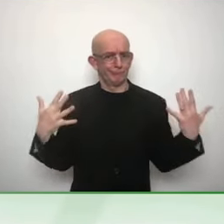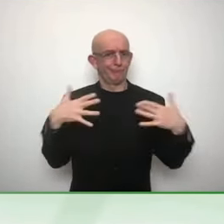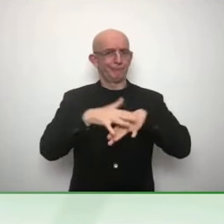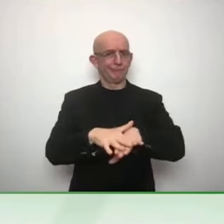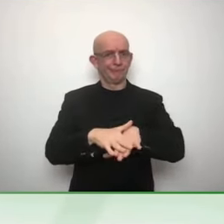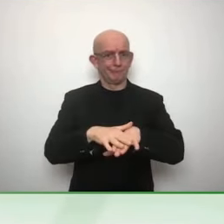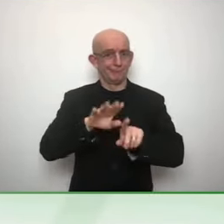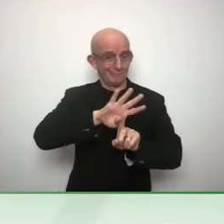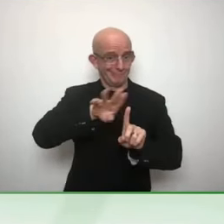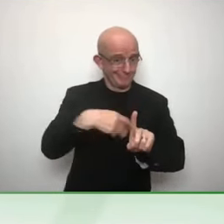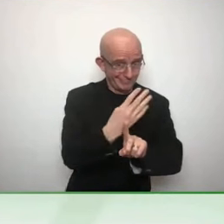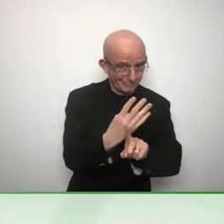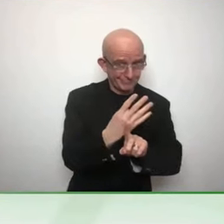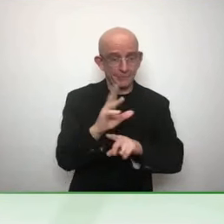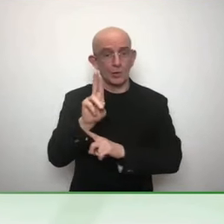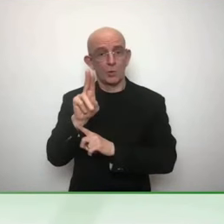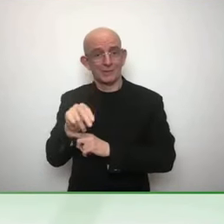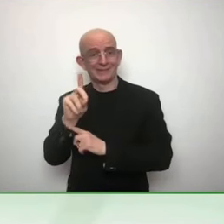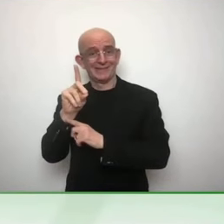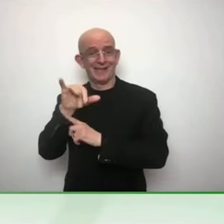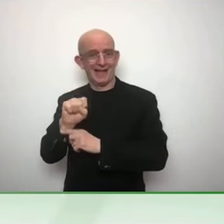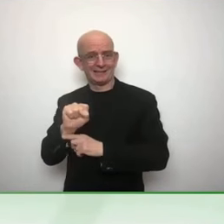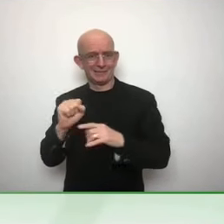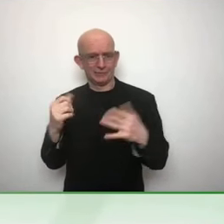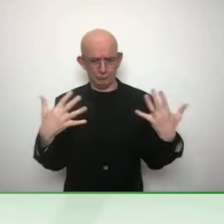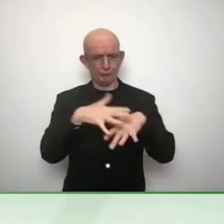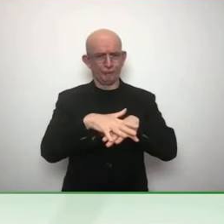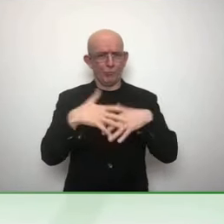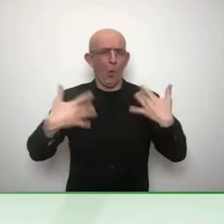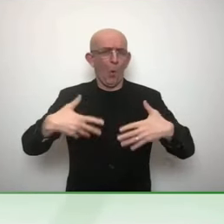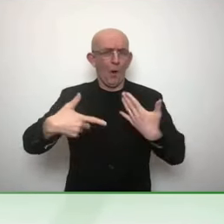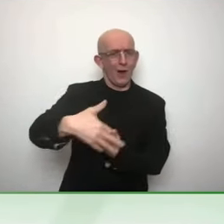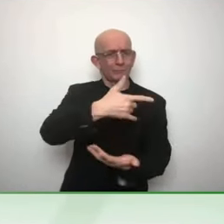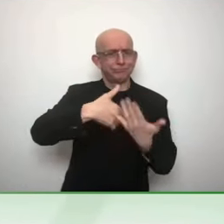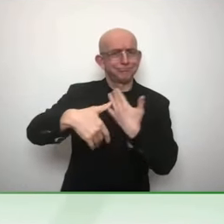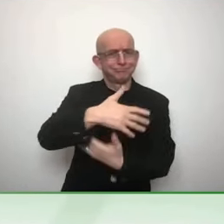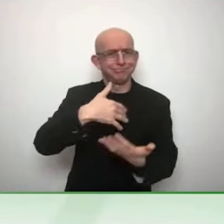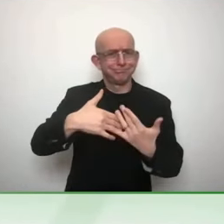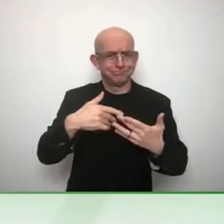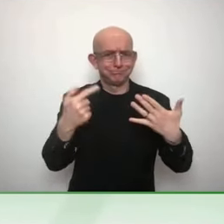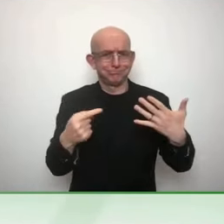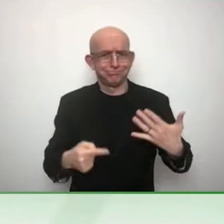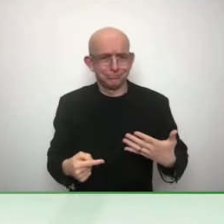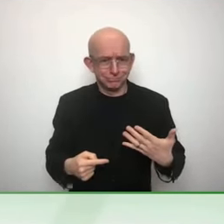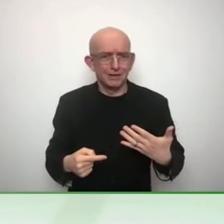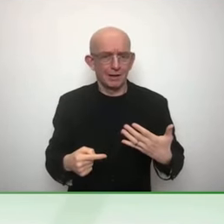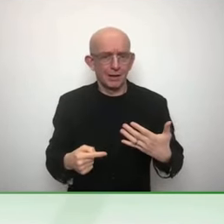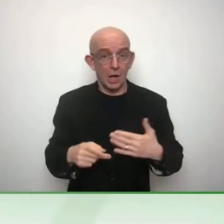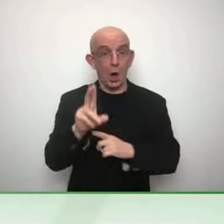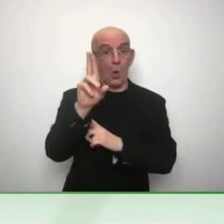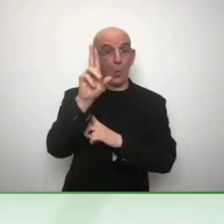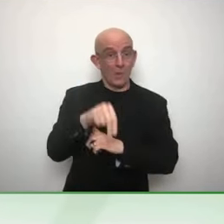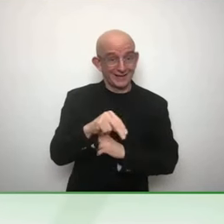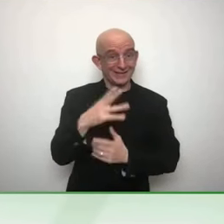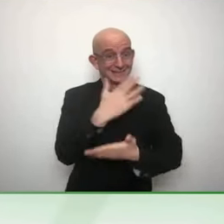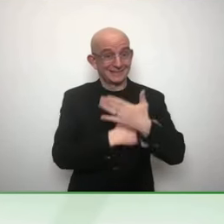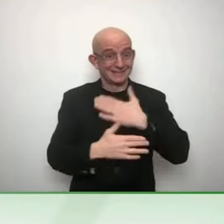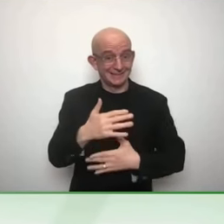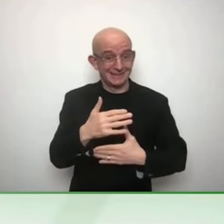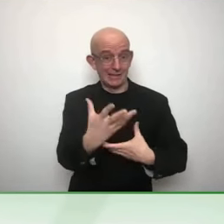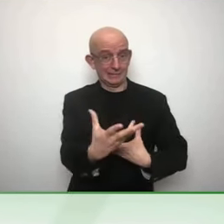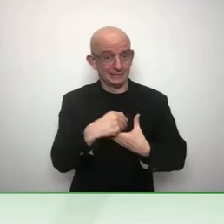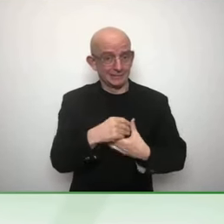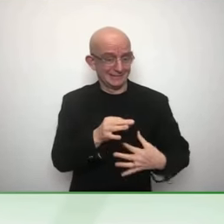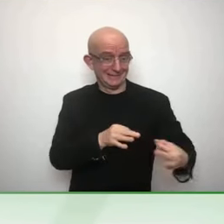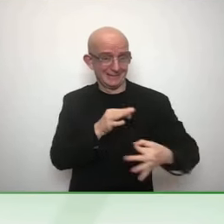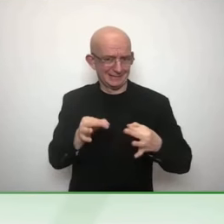number of UN entities doing more on disability work or working on accessibility. Although I